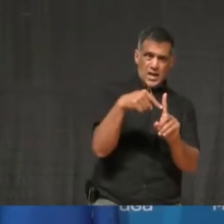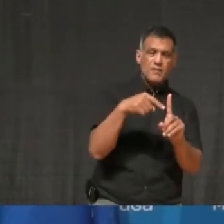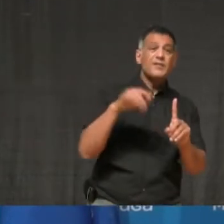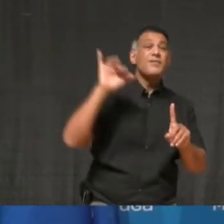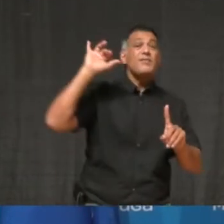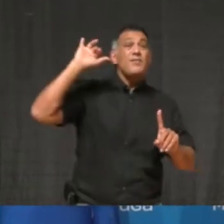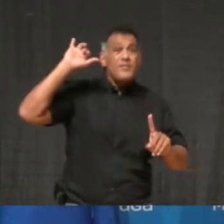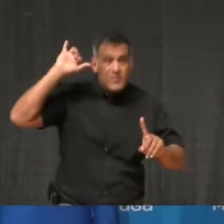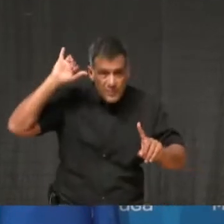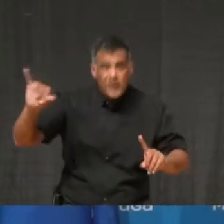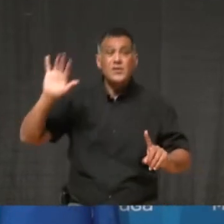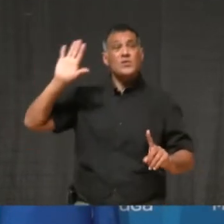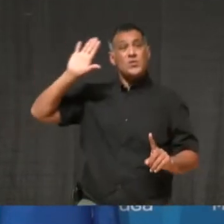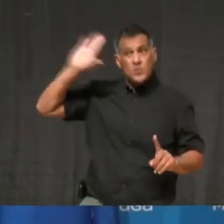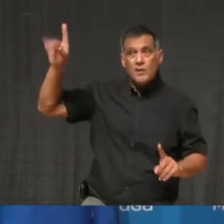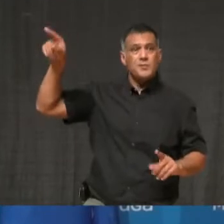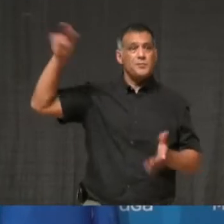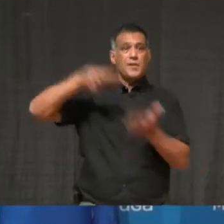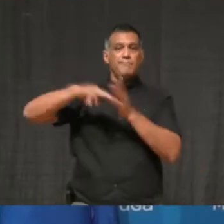to close down Halton or not.